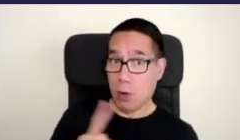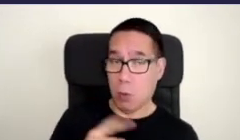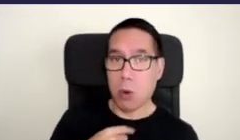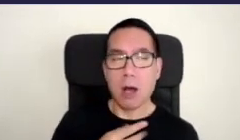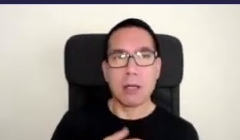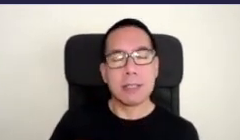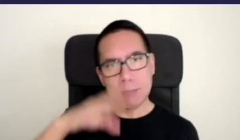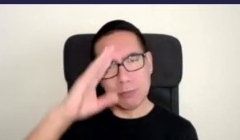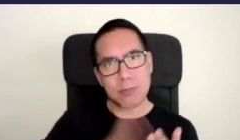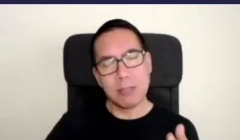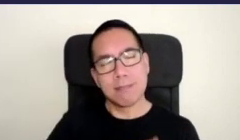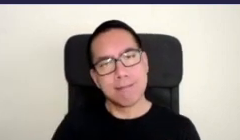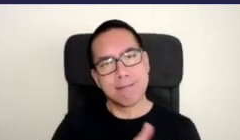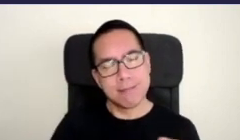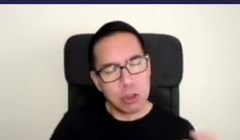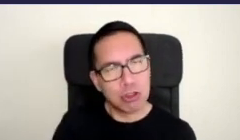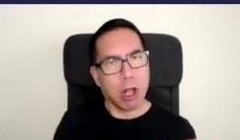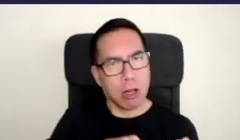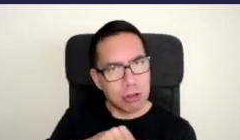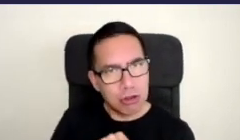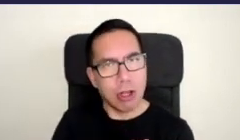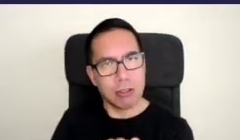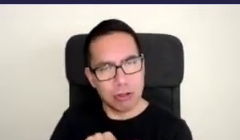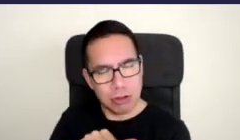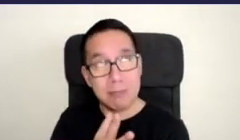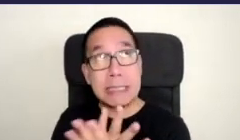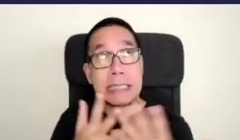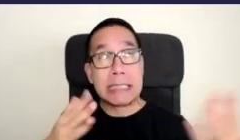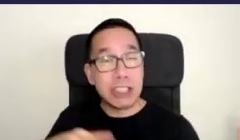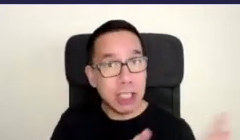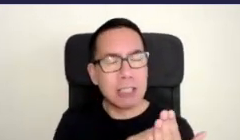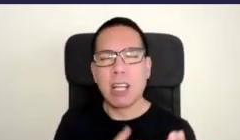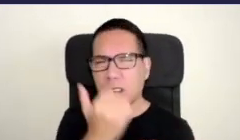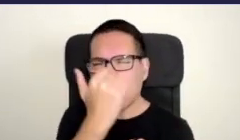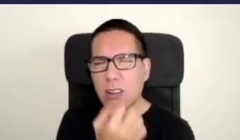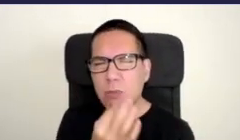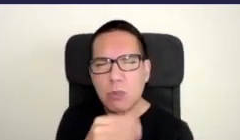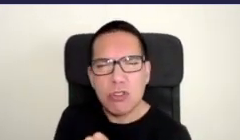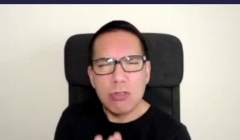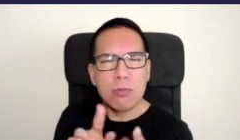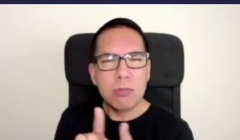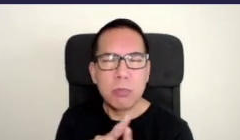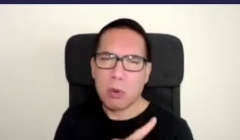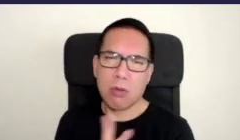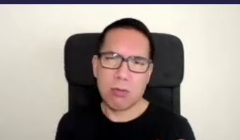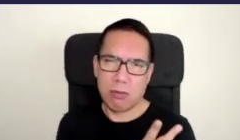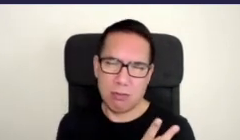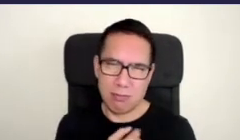challenges many challenges large ones and small ones and I am